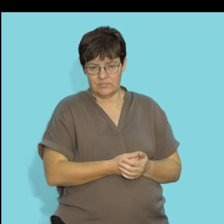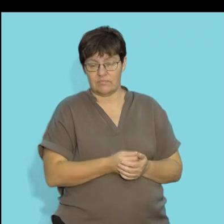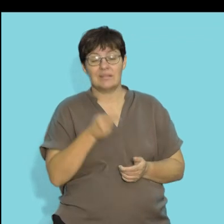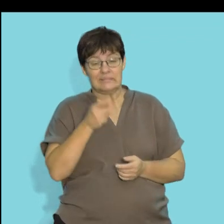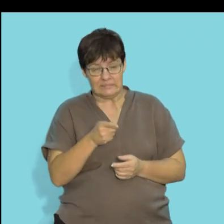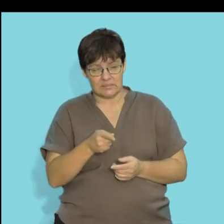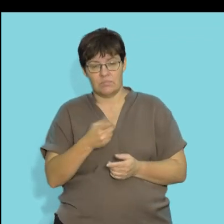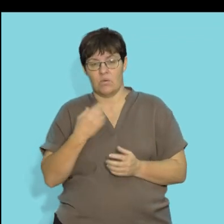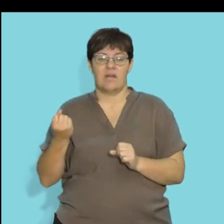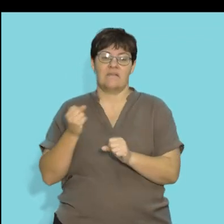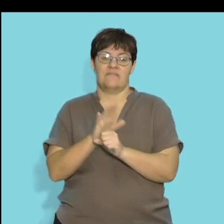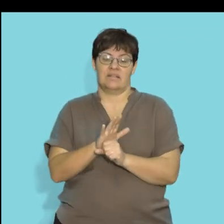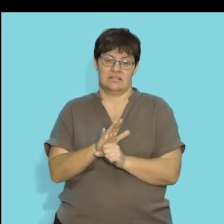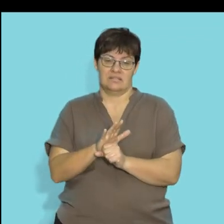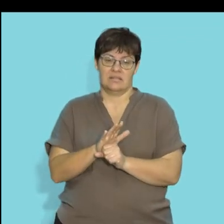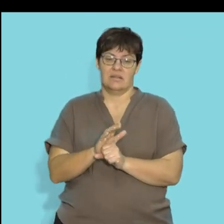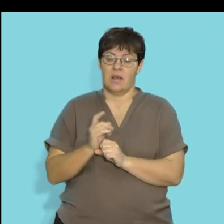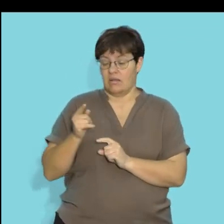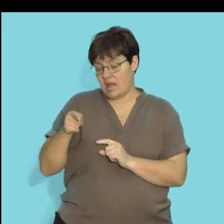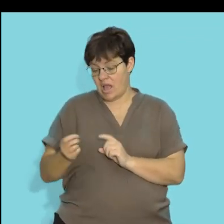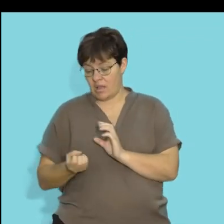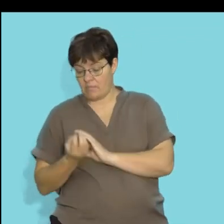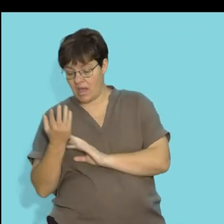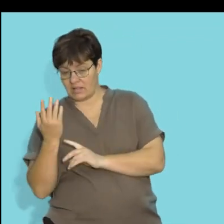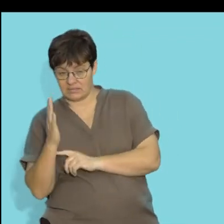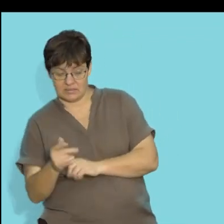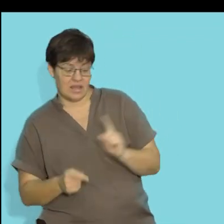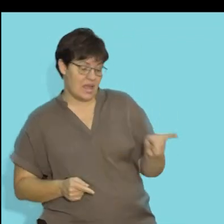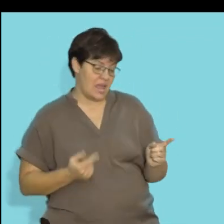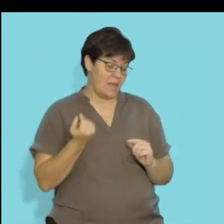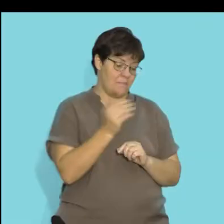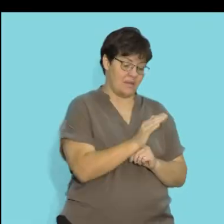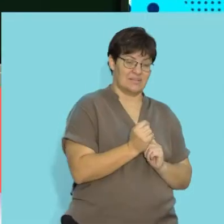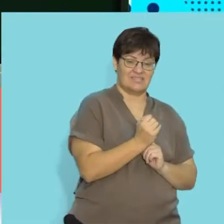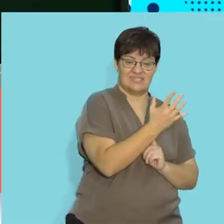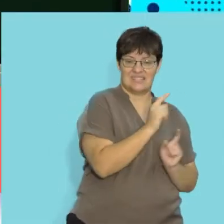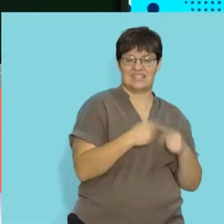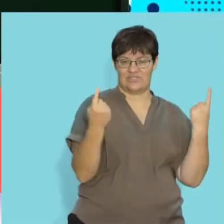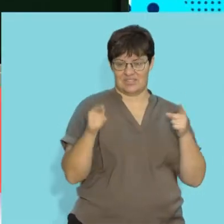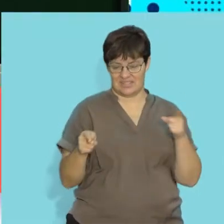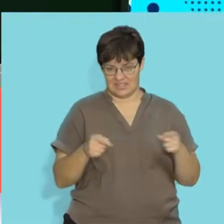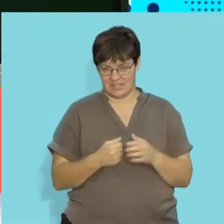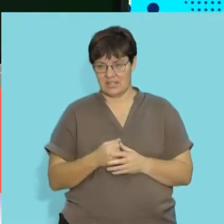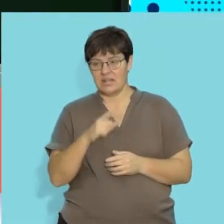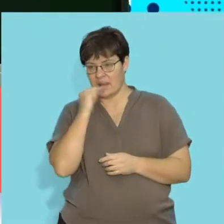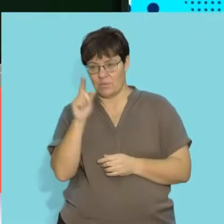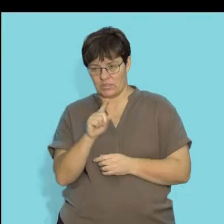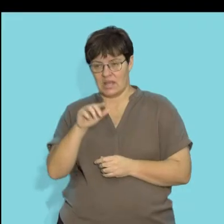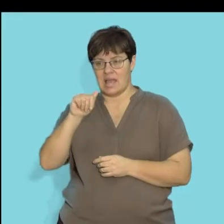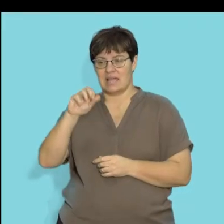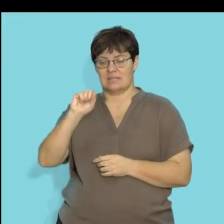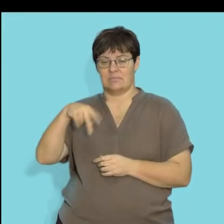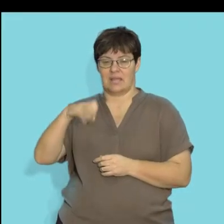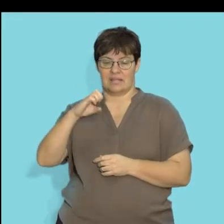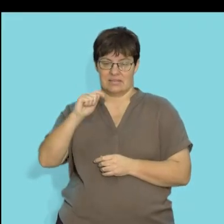And so this in turn affects the growth of plants on the north sides and the south sides. And that factor we refer to as is